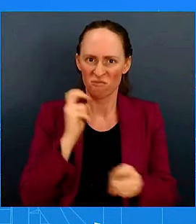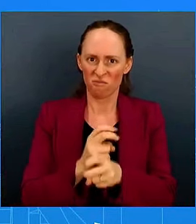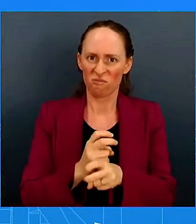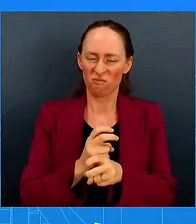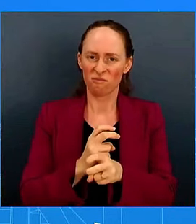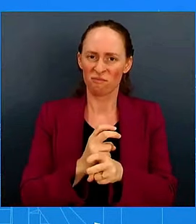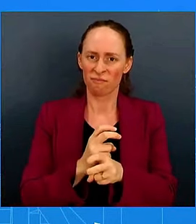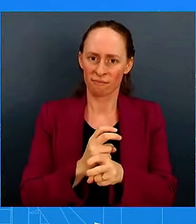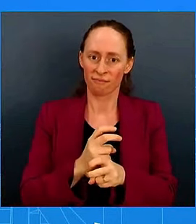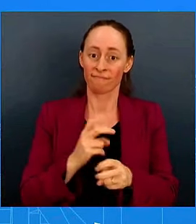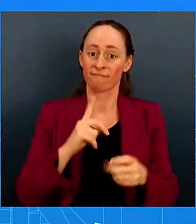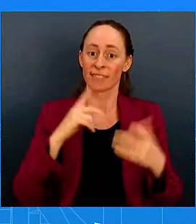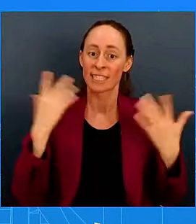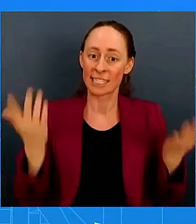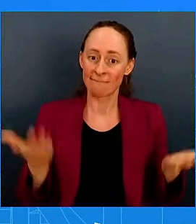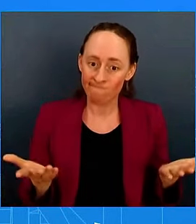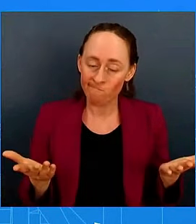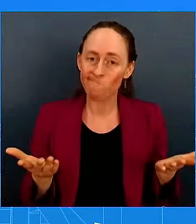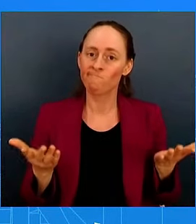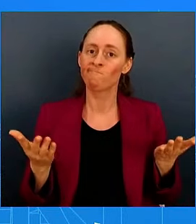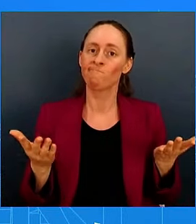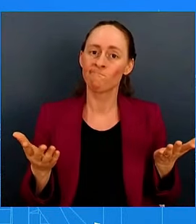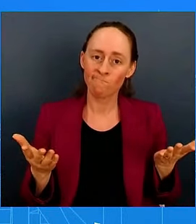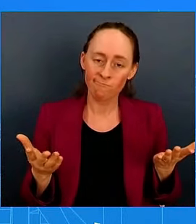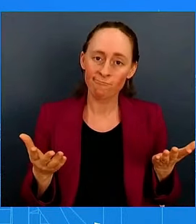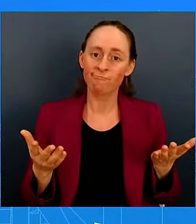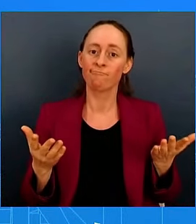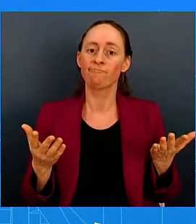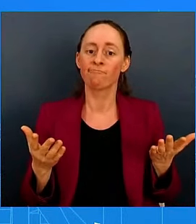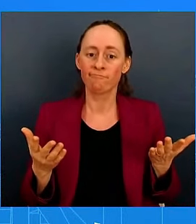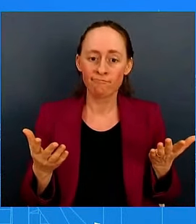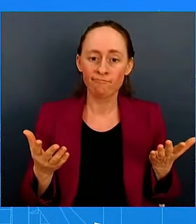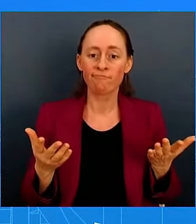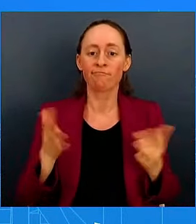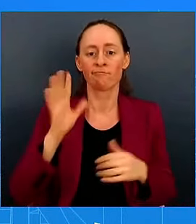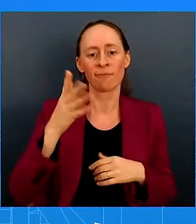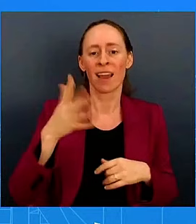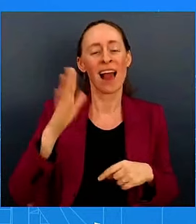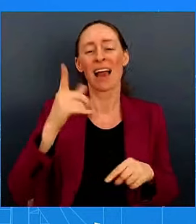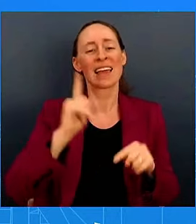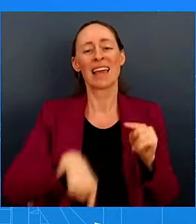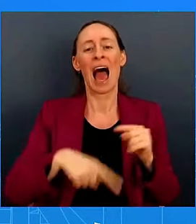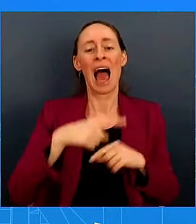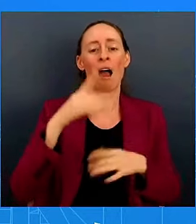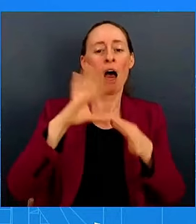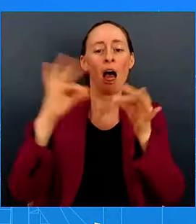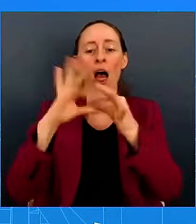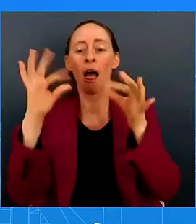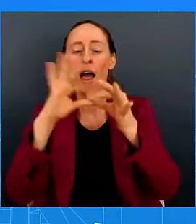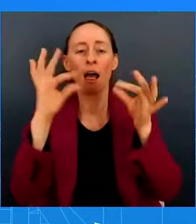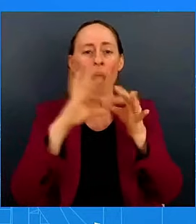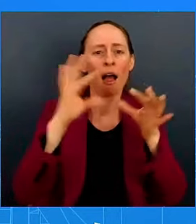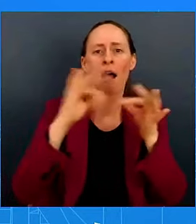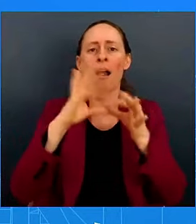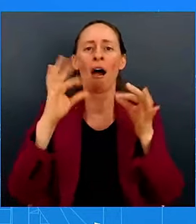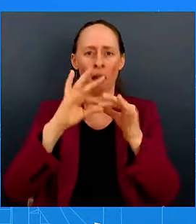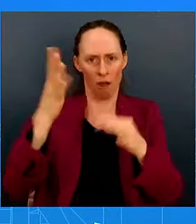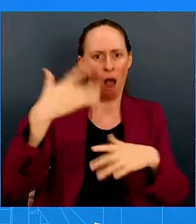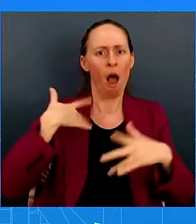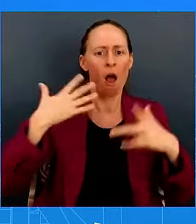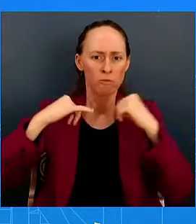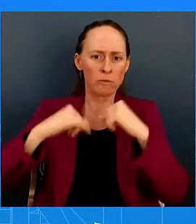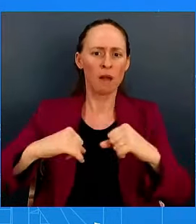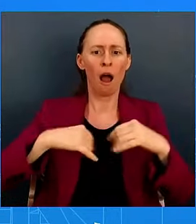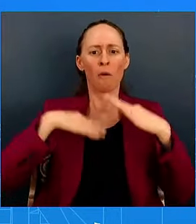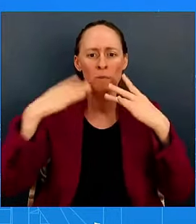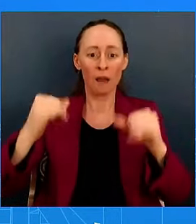you know, they can pontificate and talk about how some of them may want to protect IVF, but they certainly didn't vote that way.